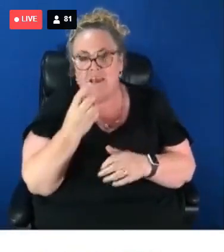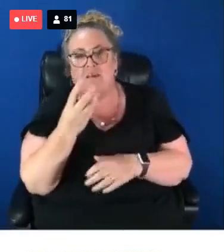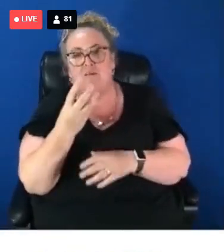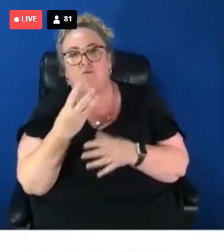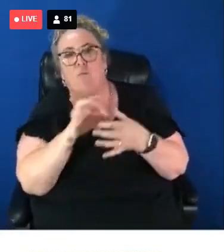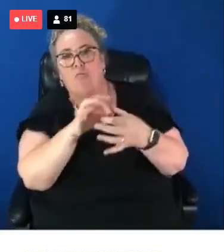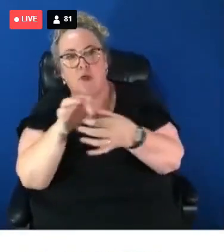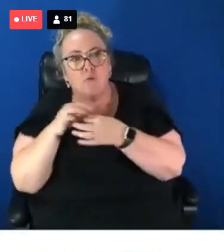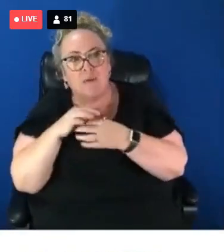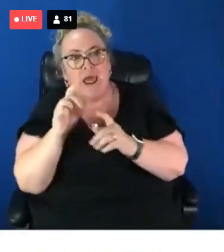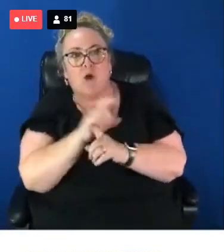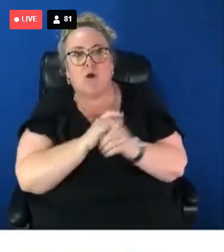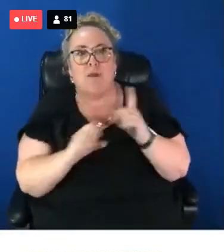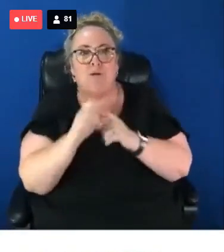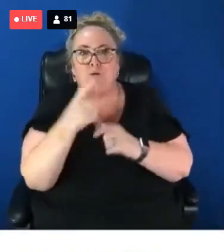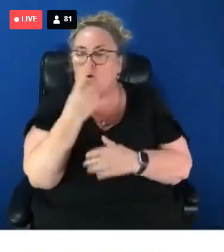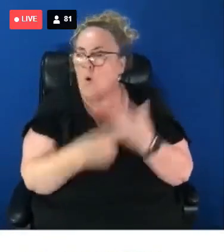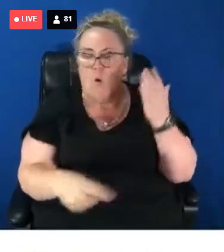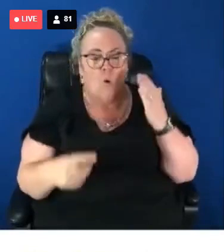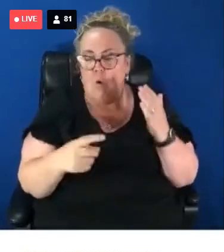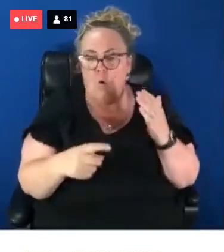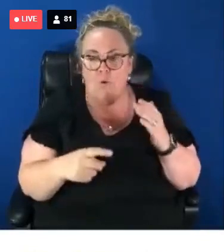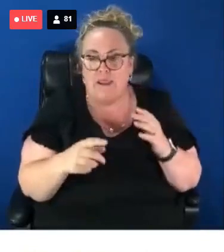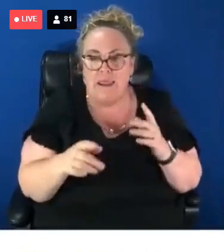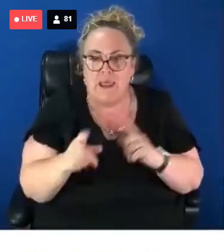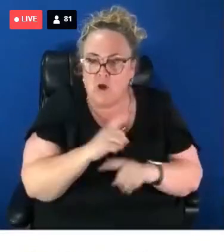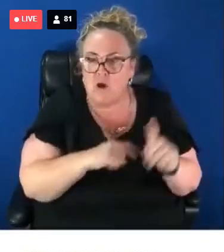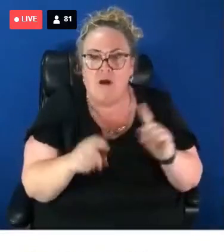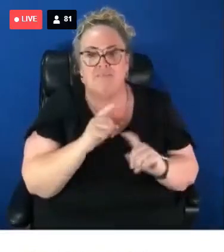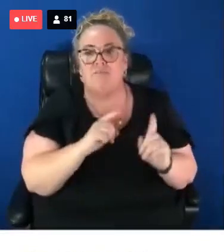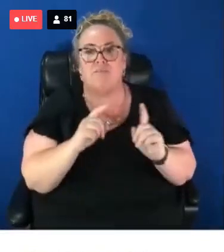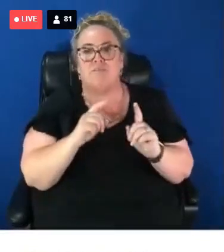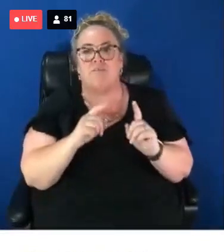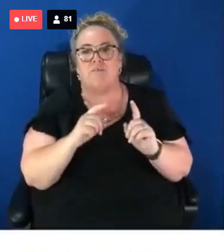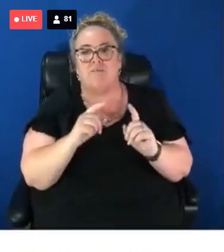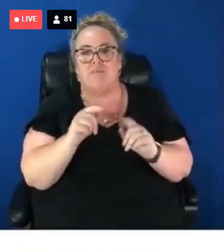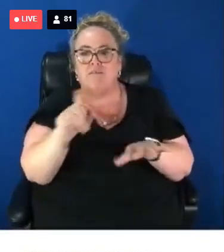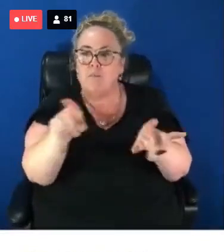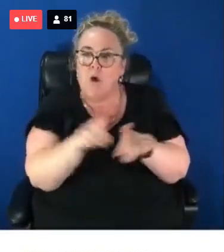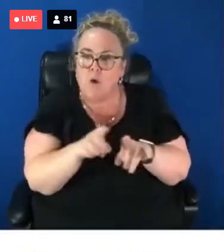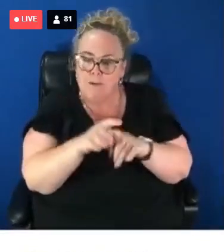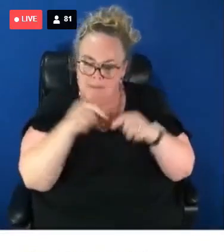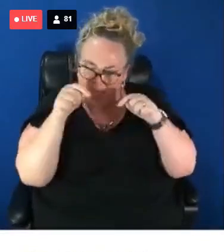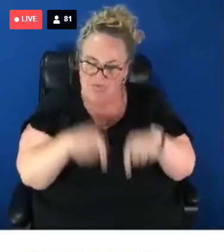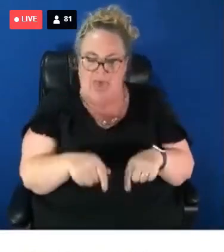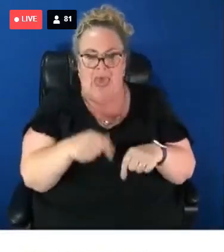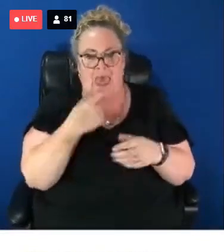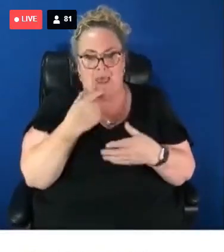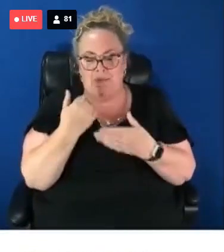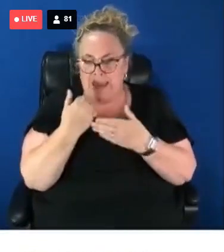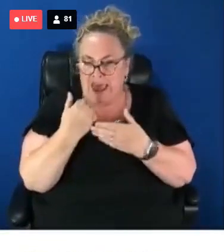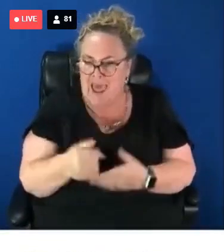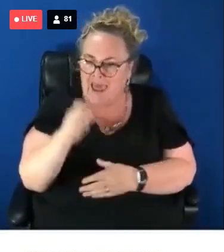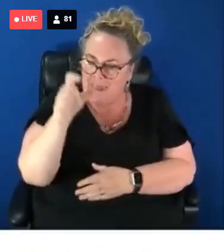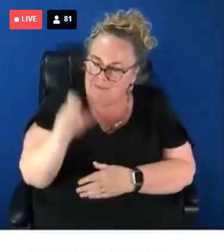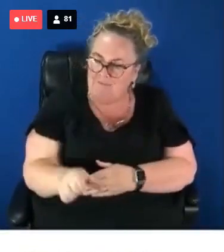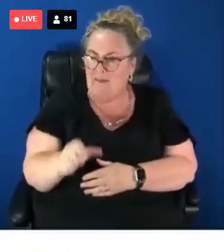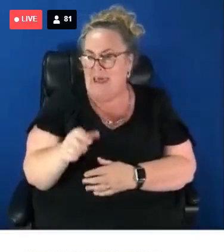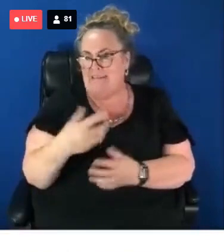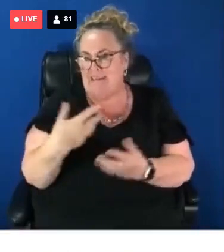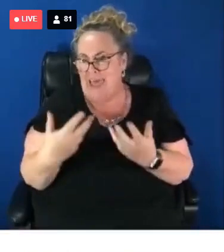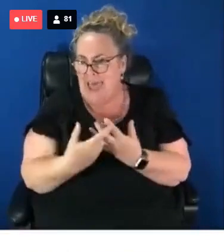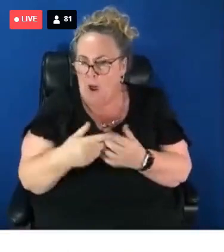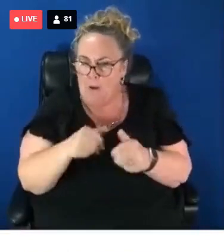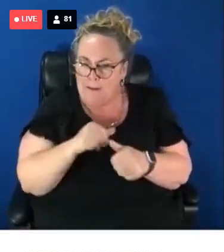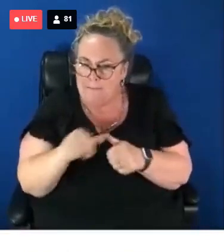only in terms of conferences on Social Security, but absolutely being at the forefront of advising claimants and claimant groups about how they can